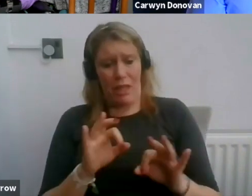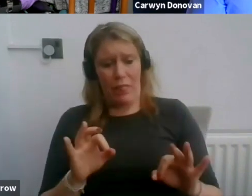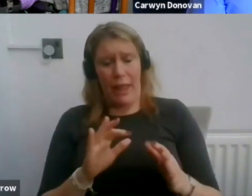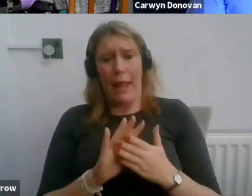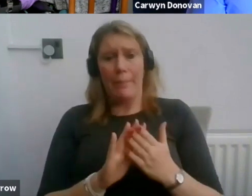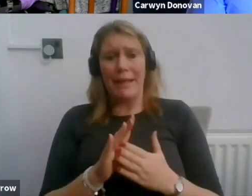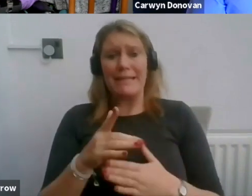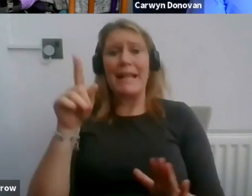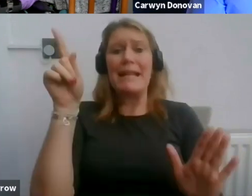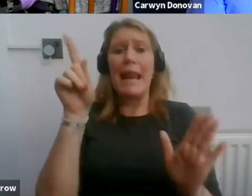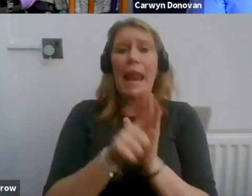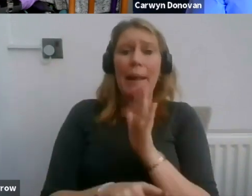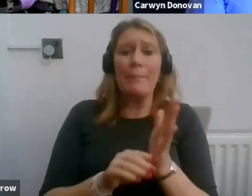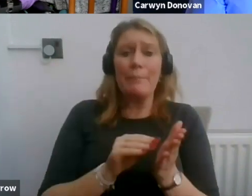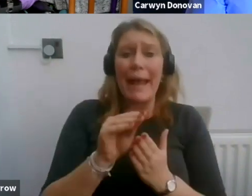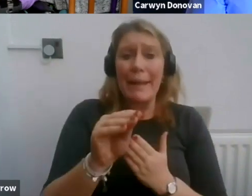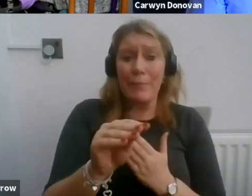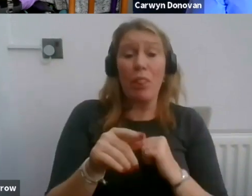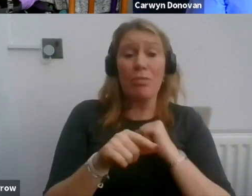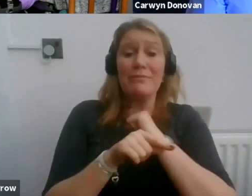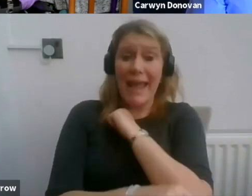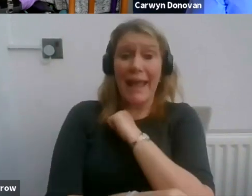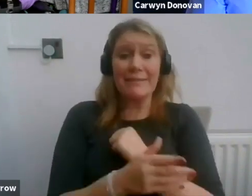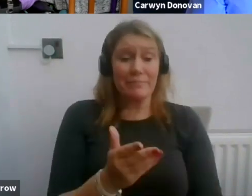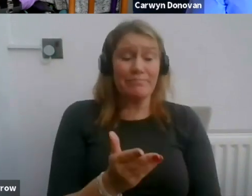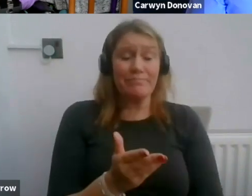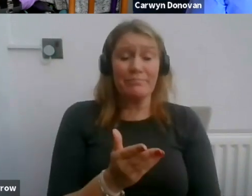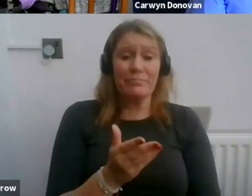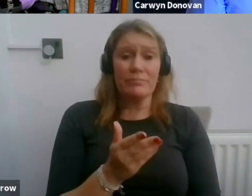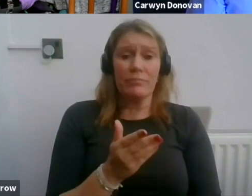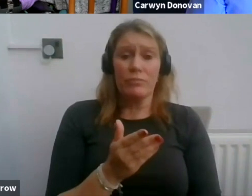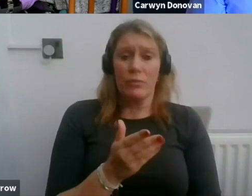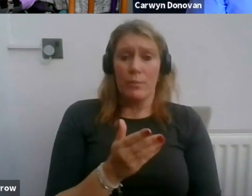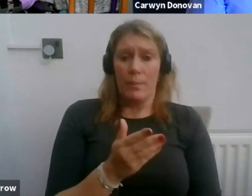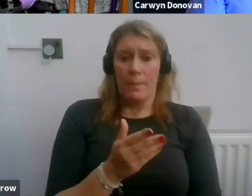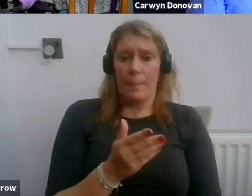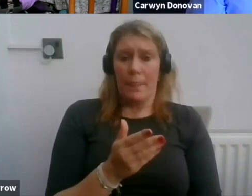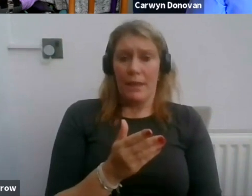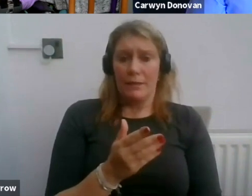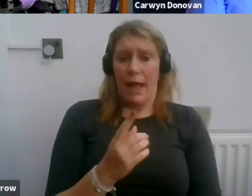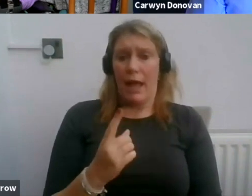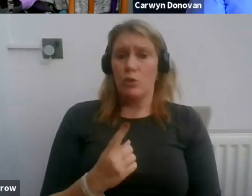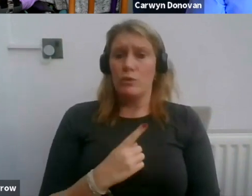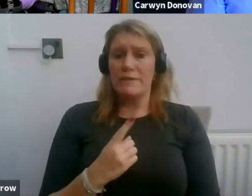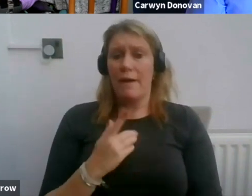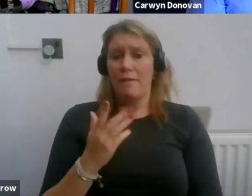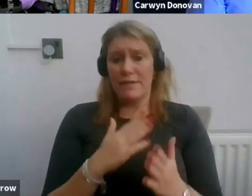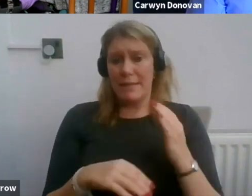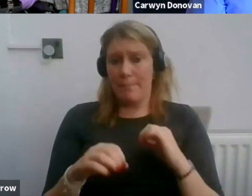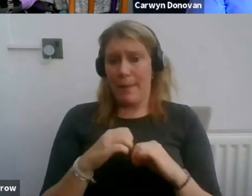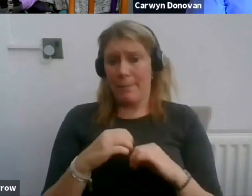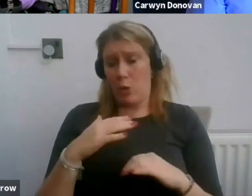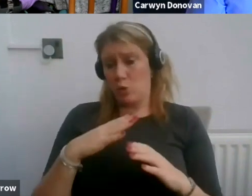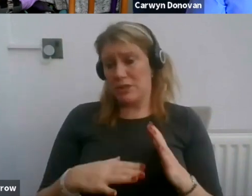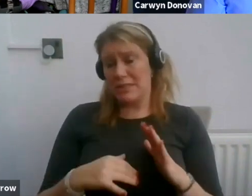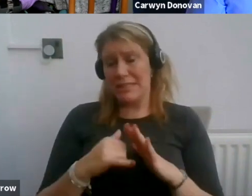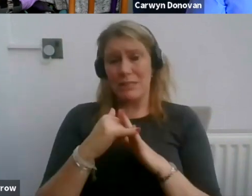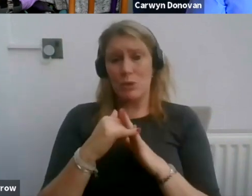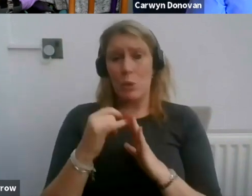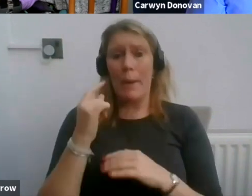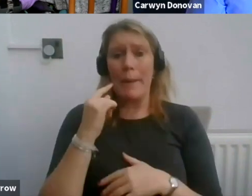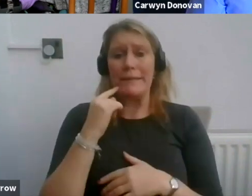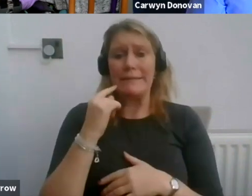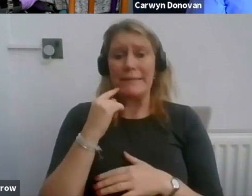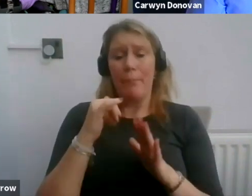payment of commercial debt. And at that point, well, all you have to do as a member is to fill in a very, you know,